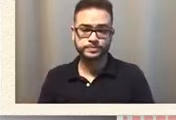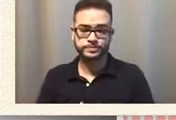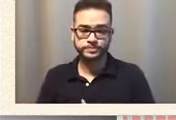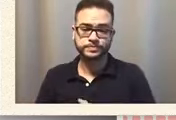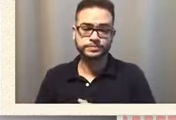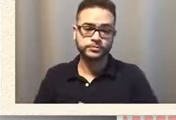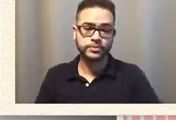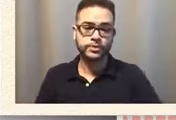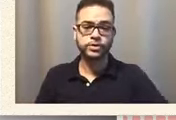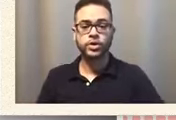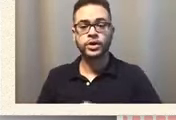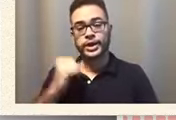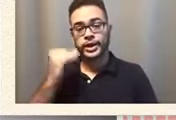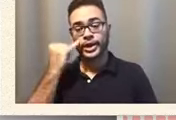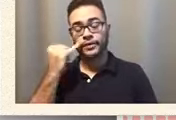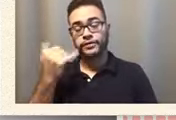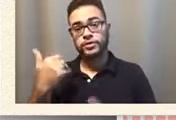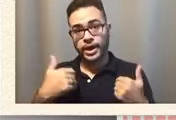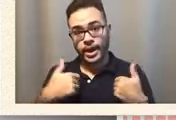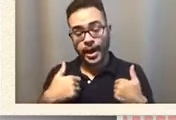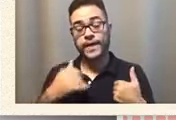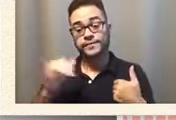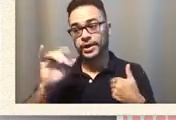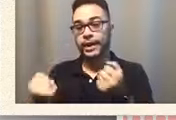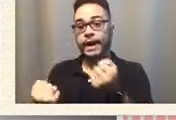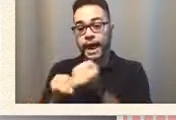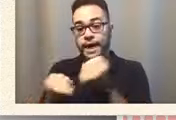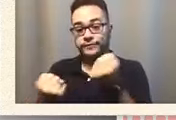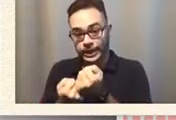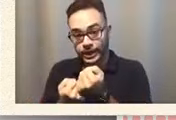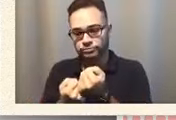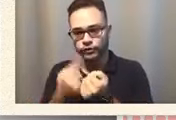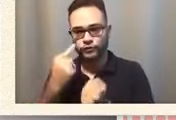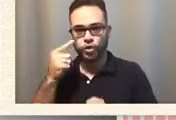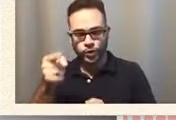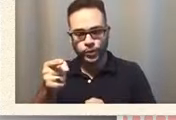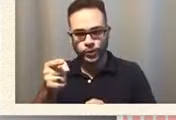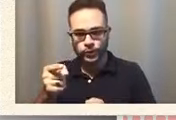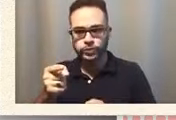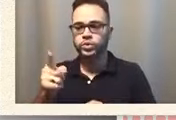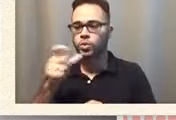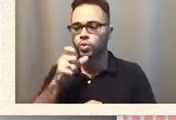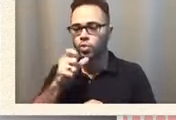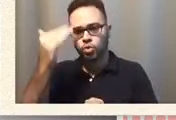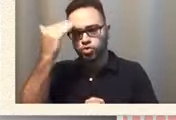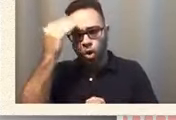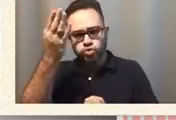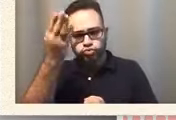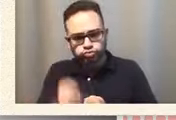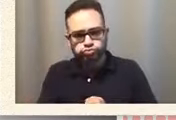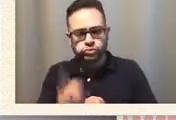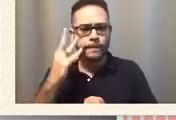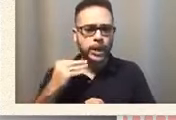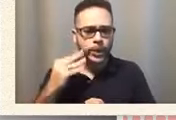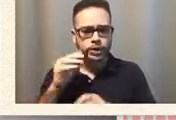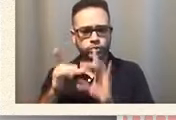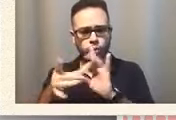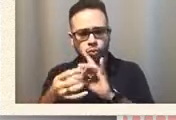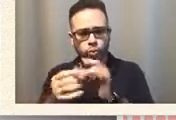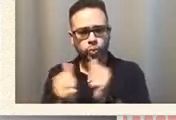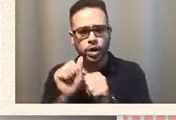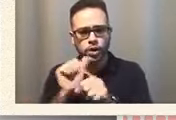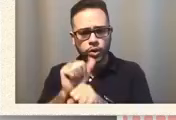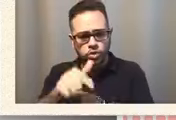have again an allison in your corner who knows you who've been you know working with you steadily and doing